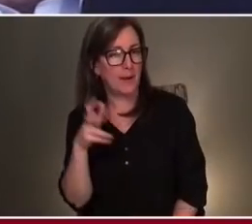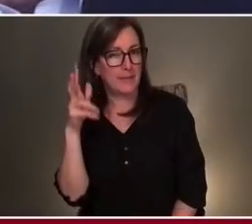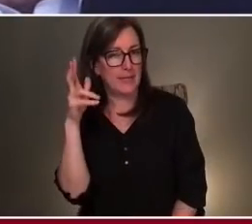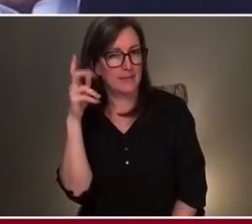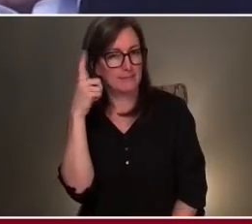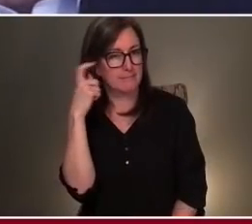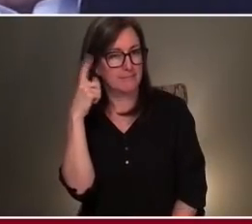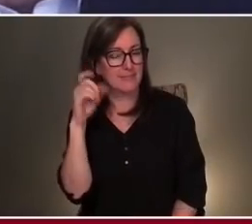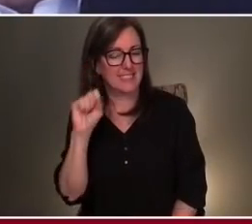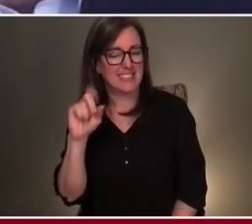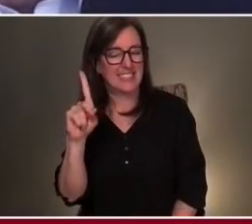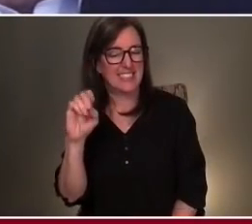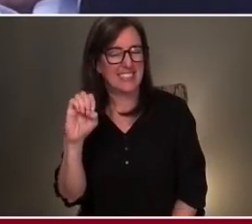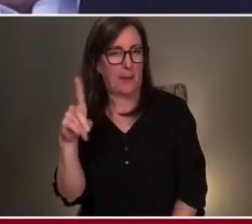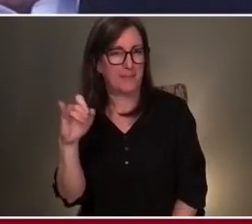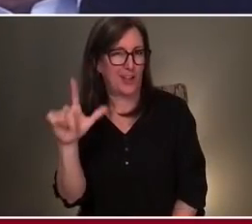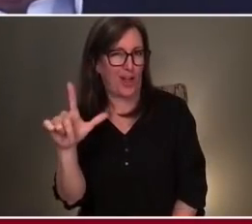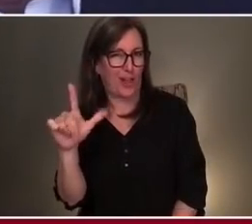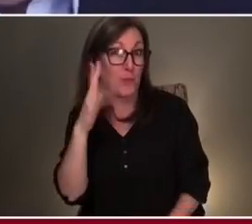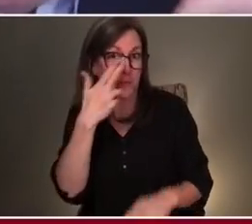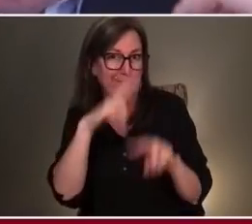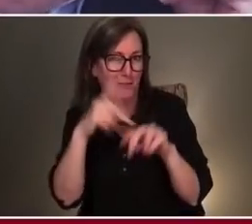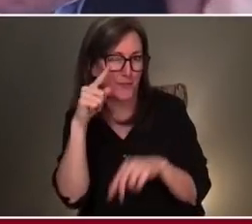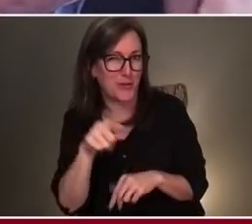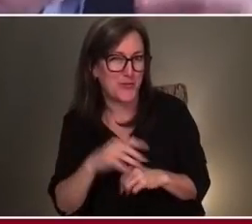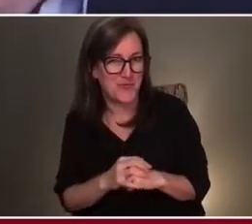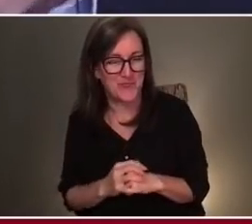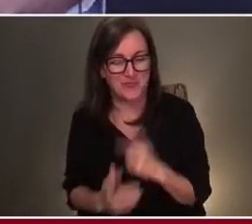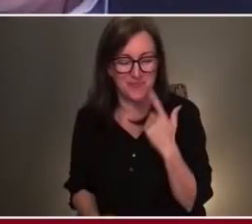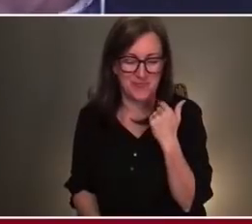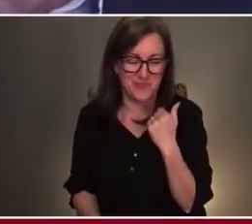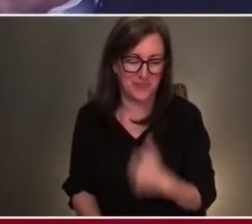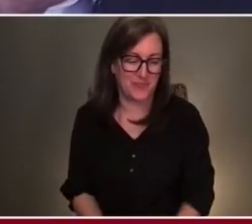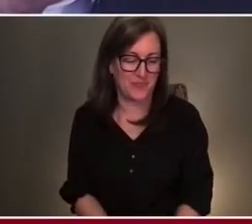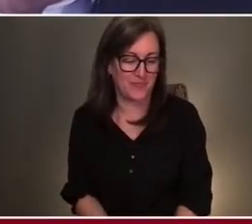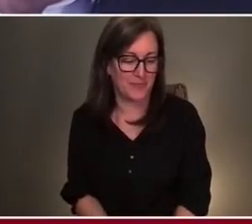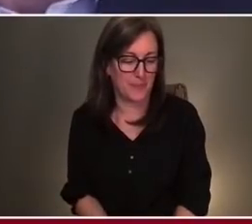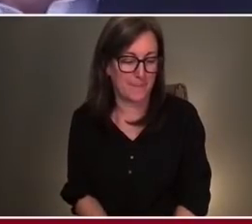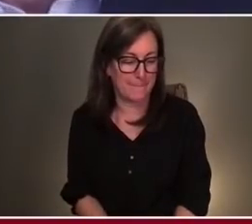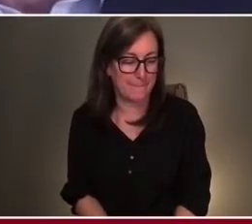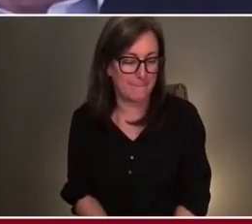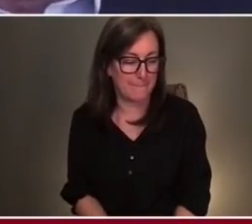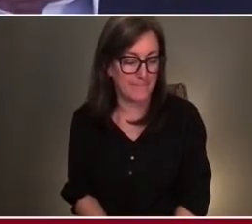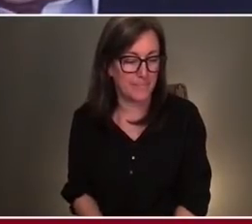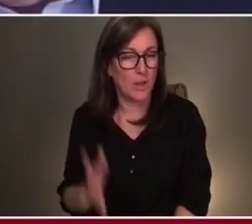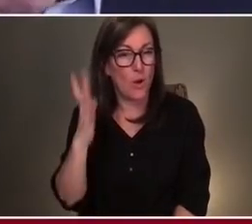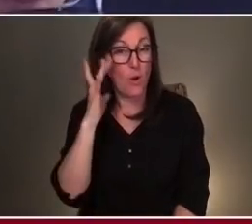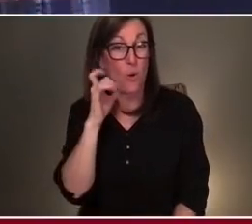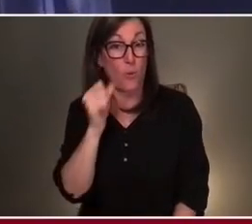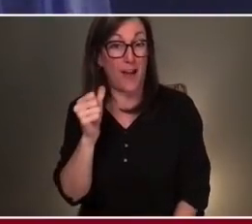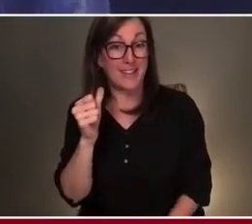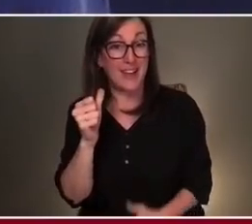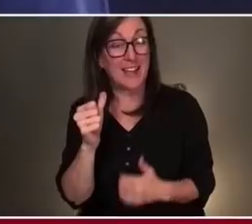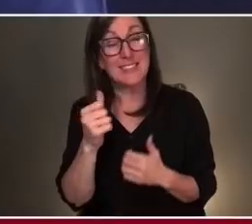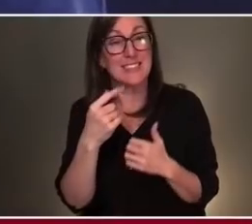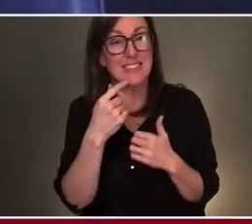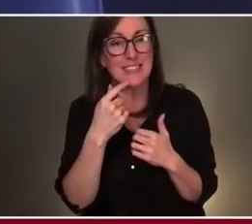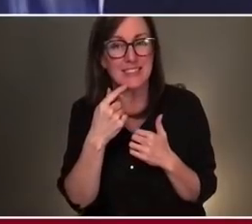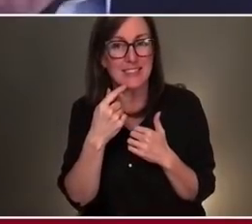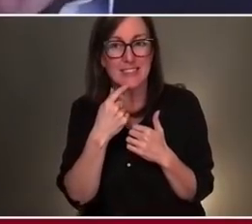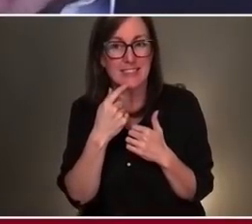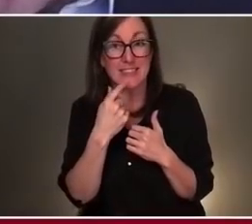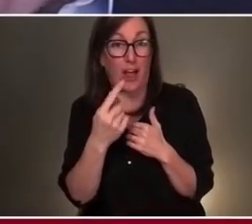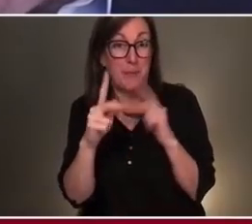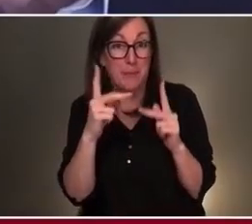here, which I know will be lots of fun for you. Why not say to people who are dead set against getting vaccinated,